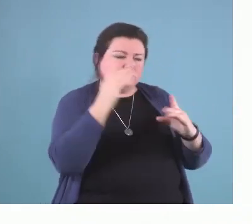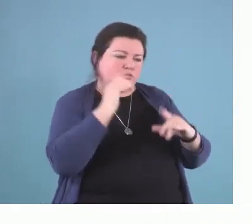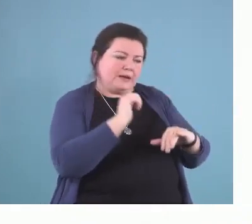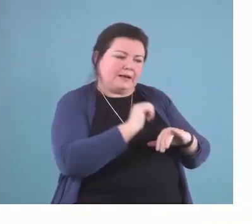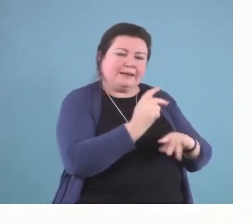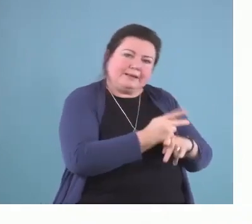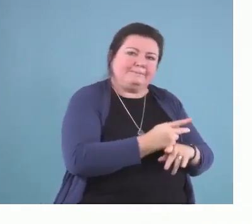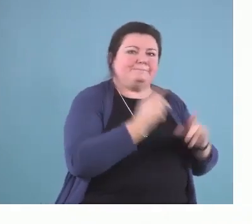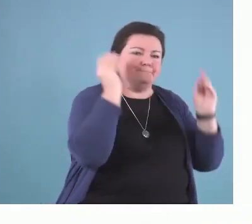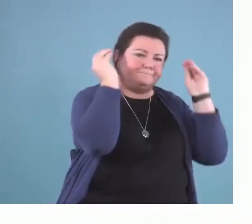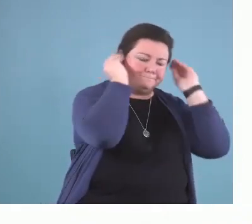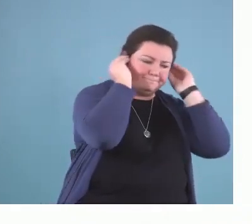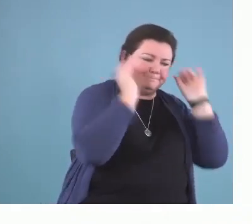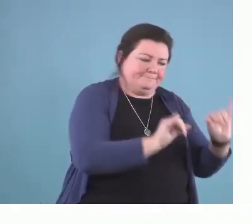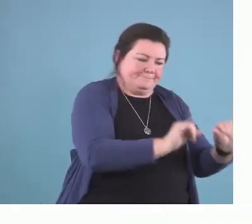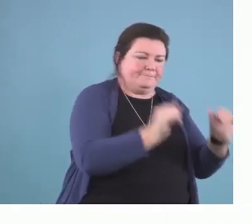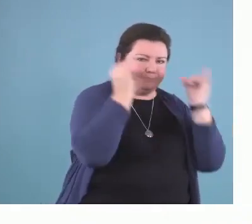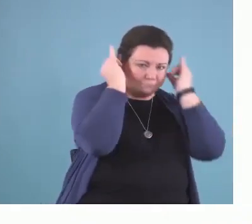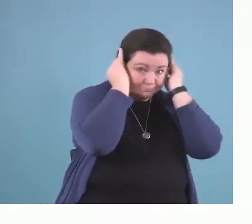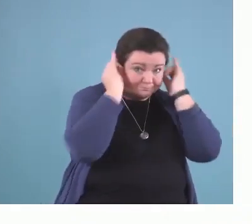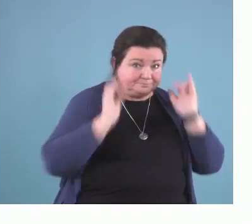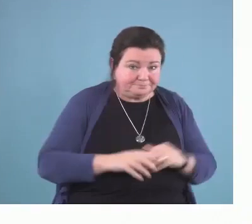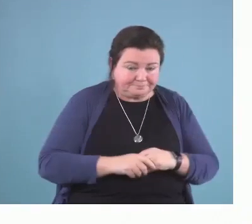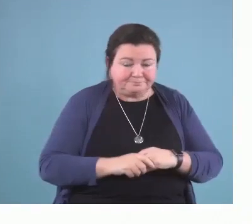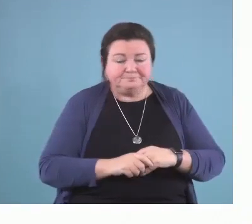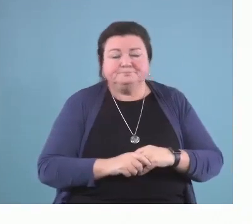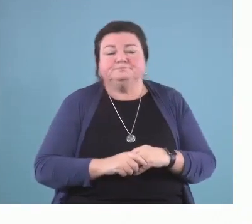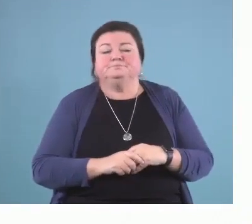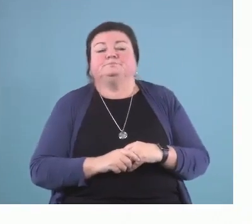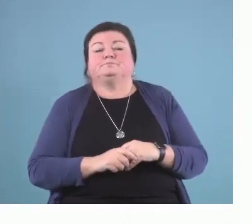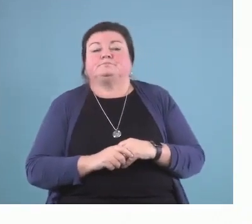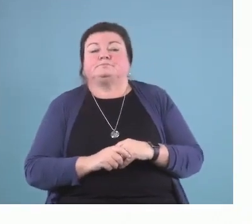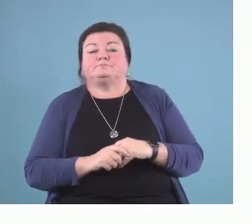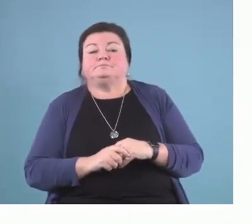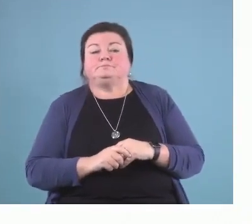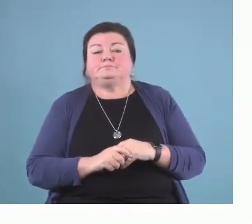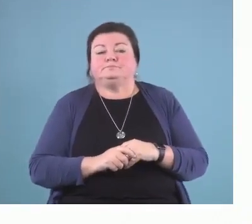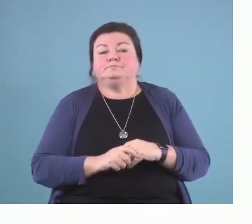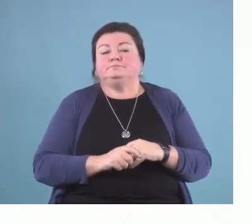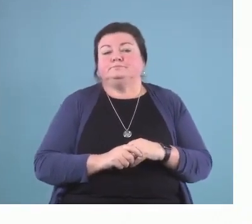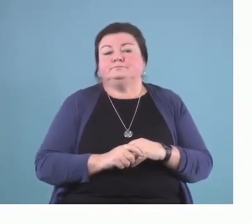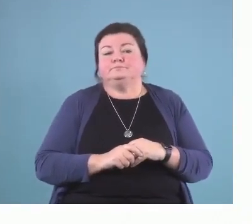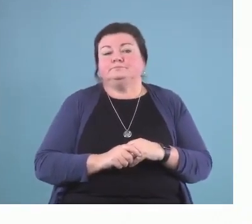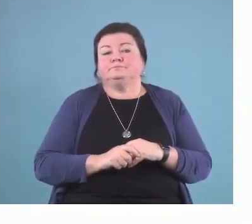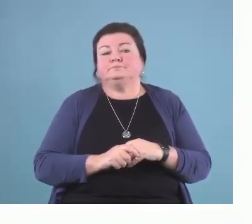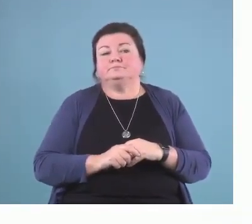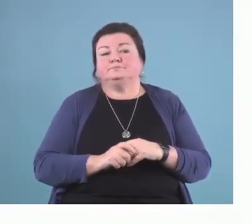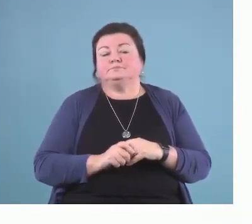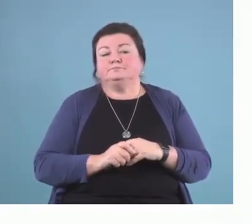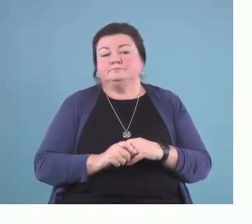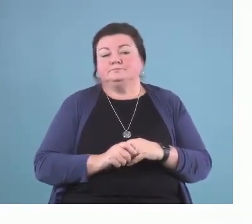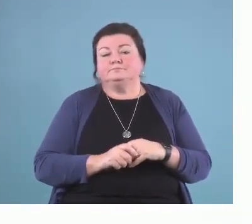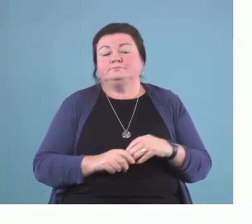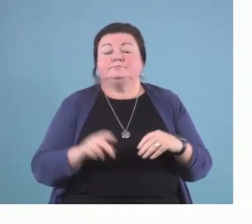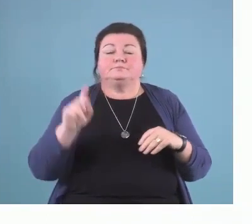the second, you can just leave this slide up for now. The second case